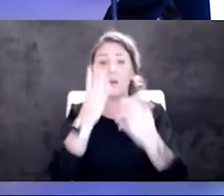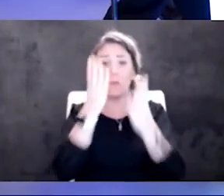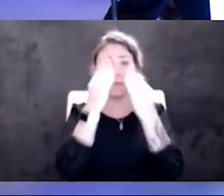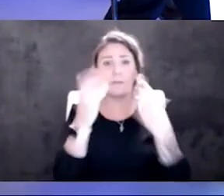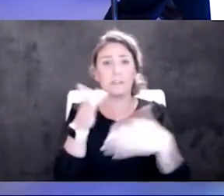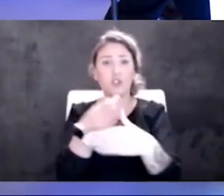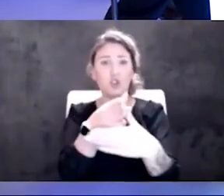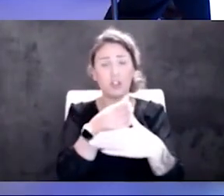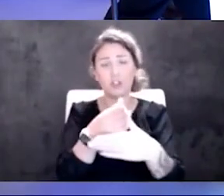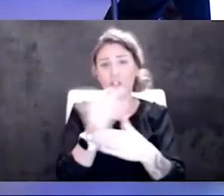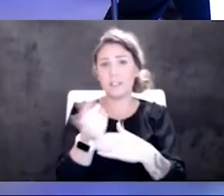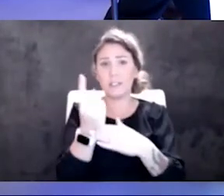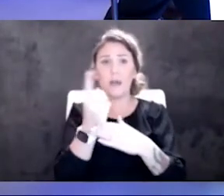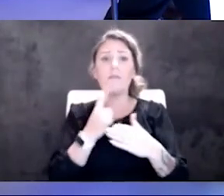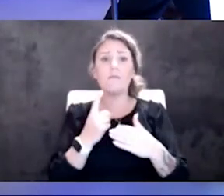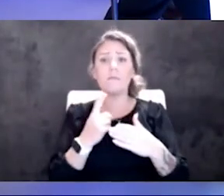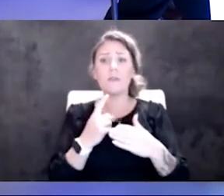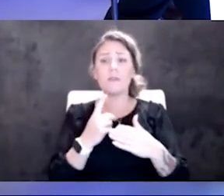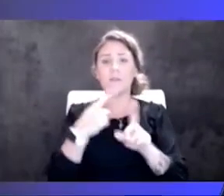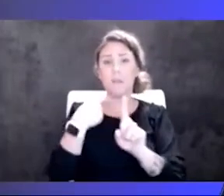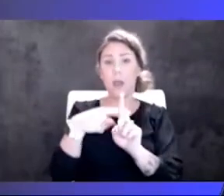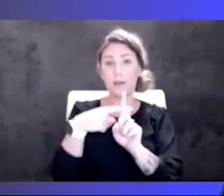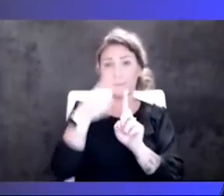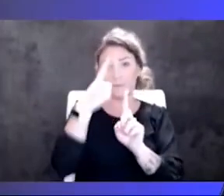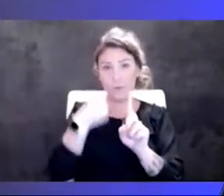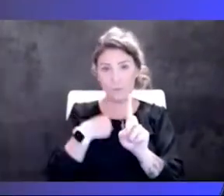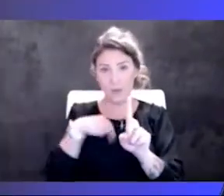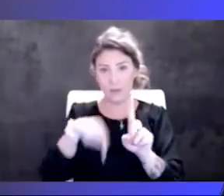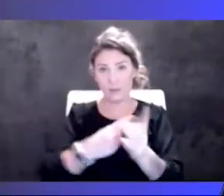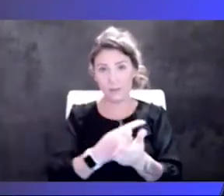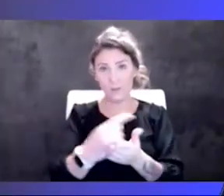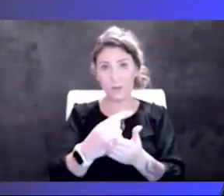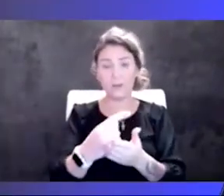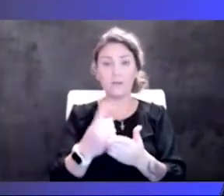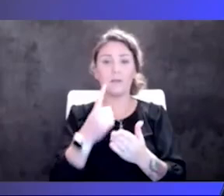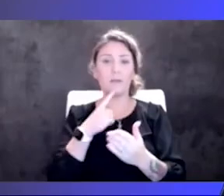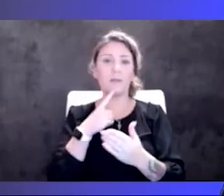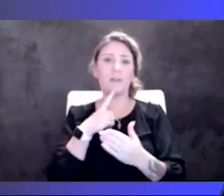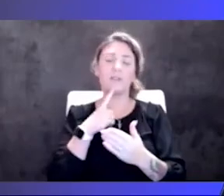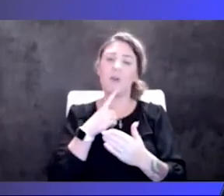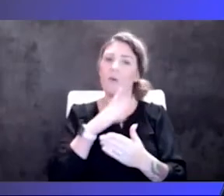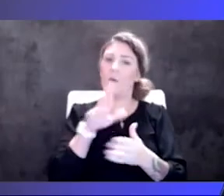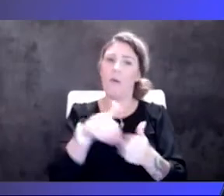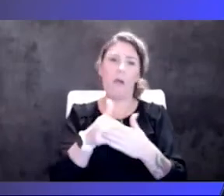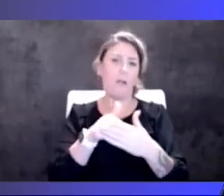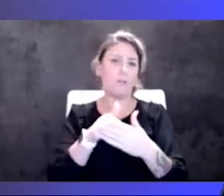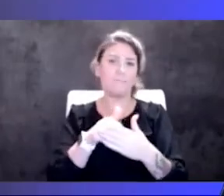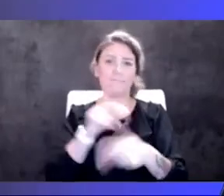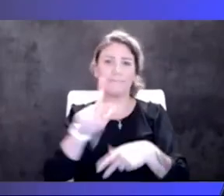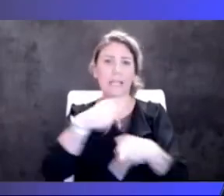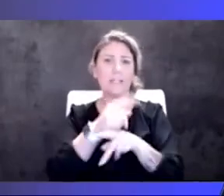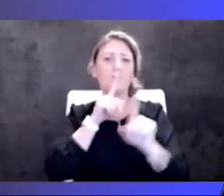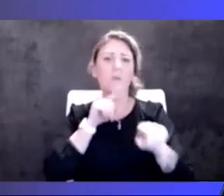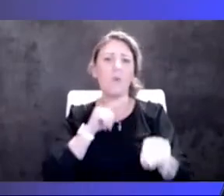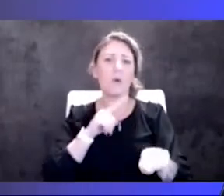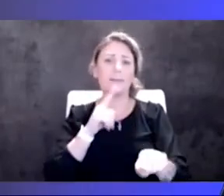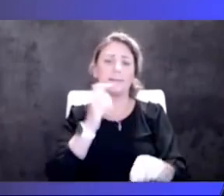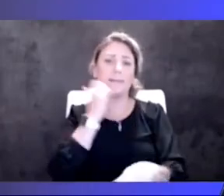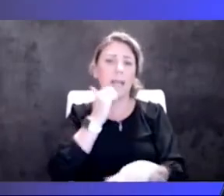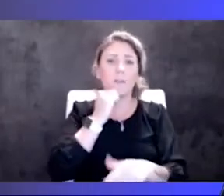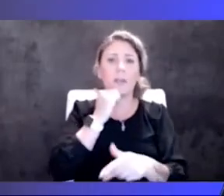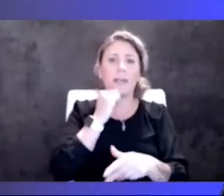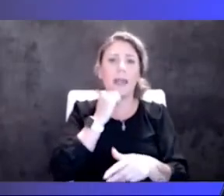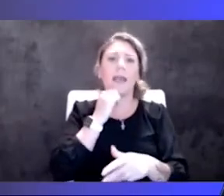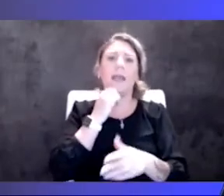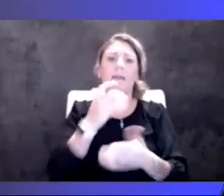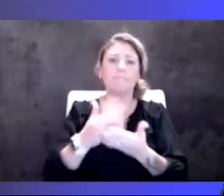something that was really positive for me this week. So I get all sorts of reports every day. Um, and one thing that was really striking to me is